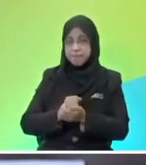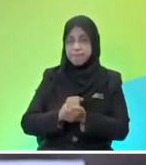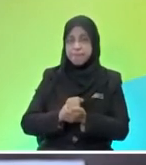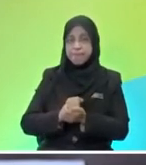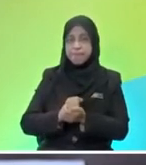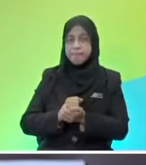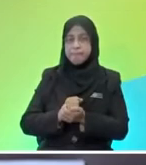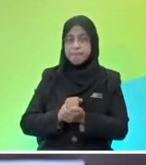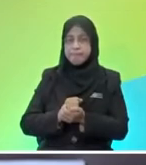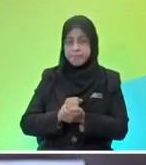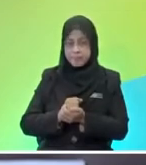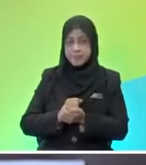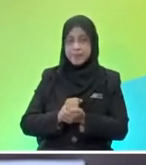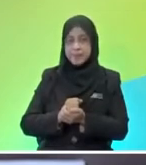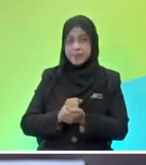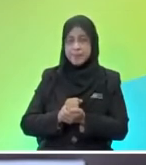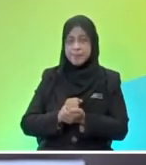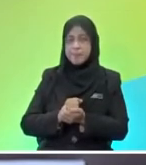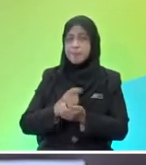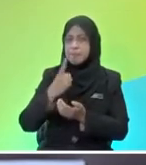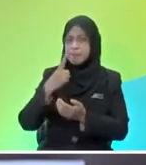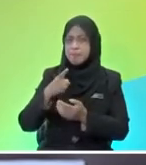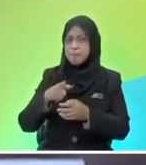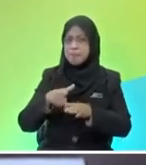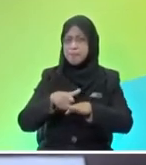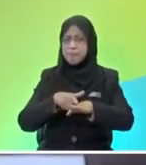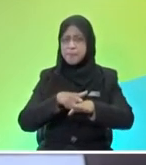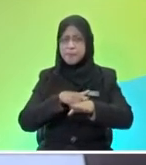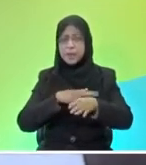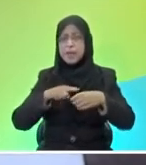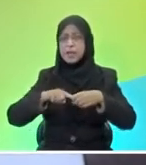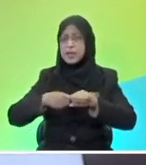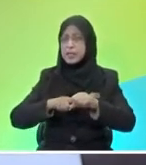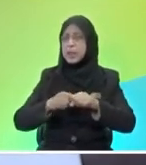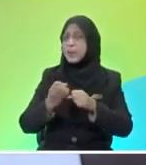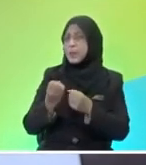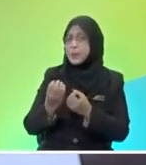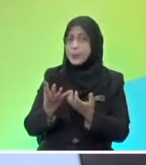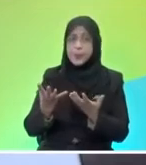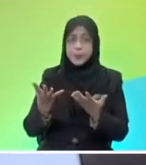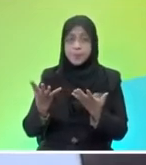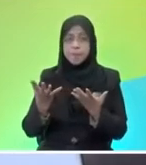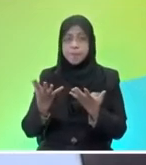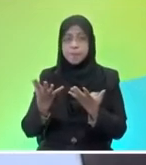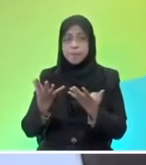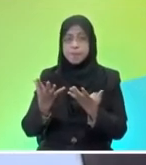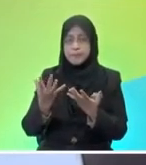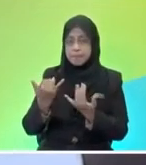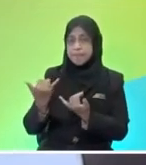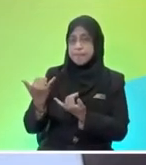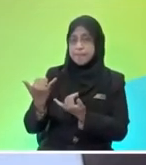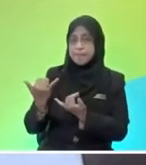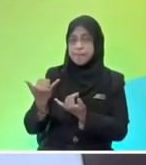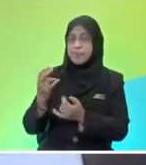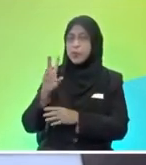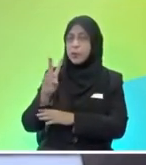much longer does it take for this eraser to actually move down, All right. So, that was at 15 degrees. Oh, there you go. That's